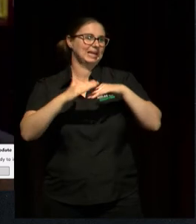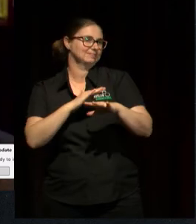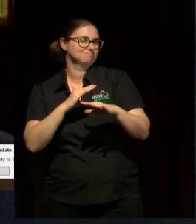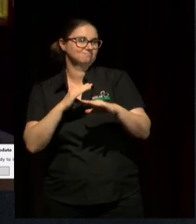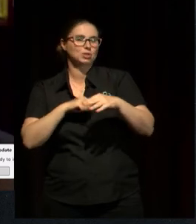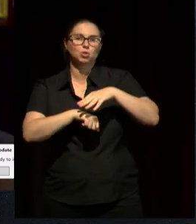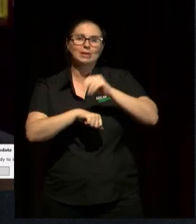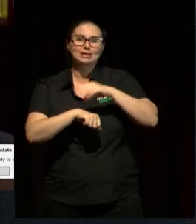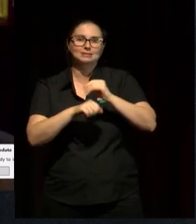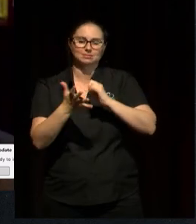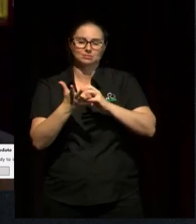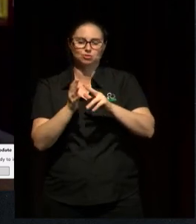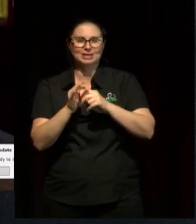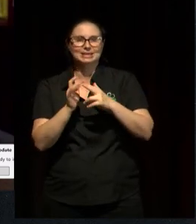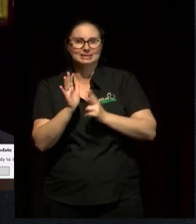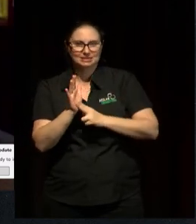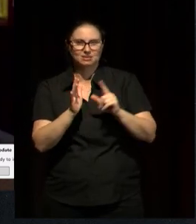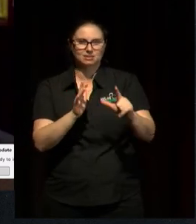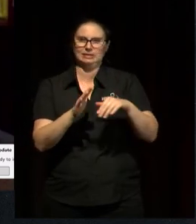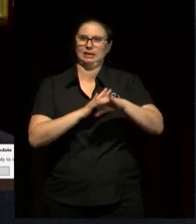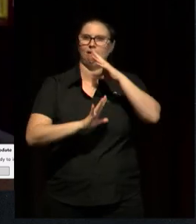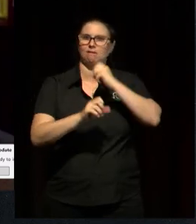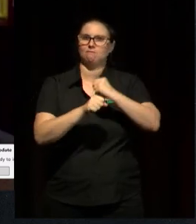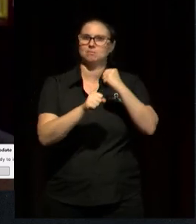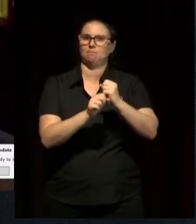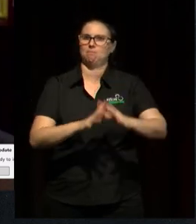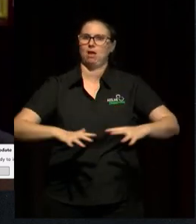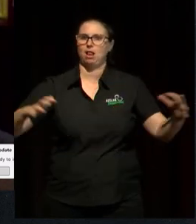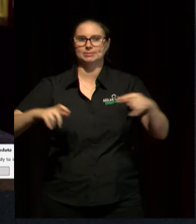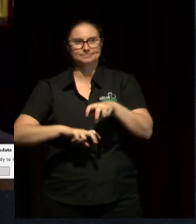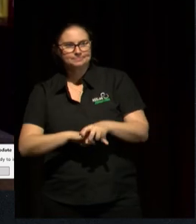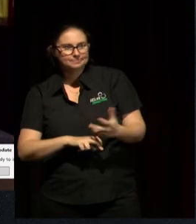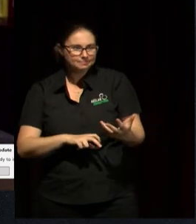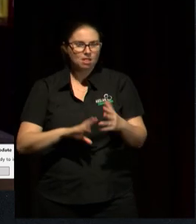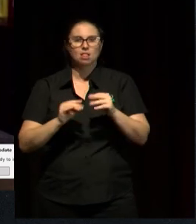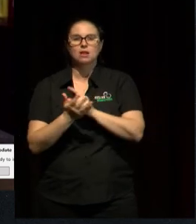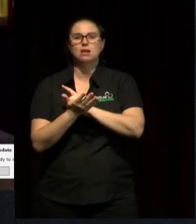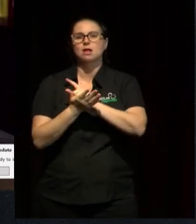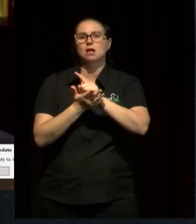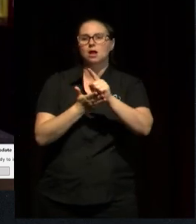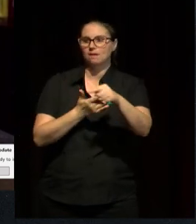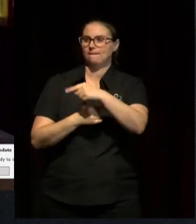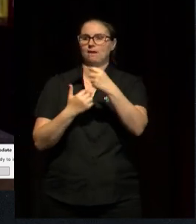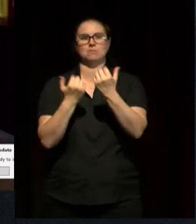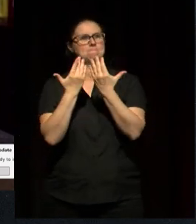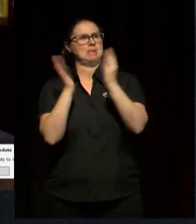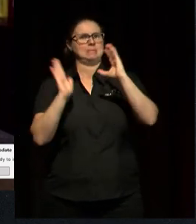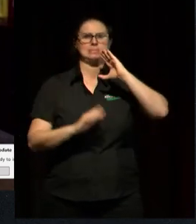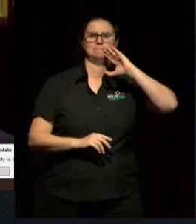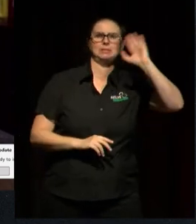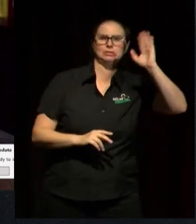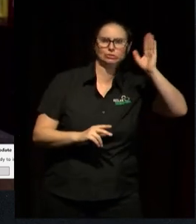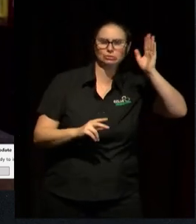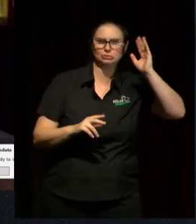Sweden and slowly through her public speeches, which I think gained so much